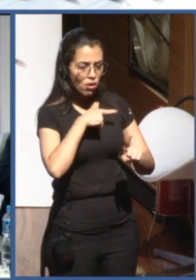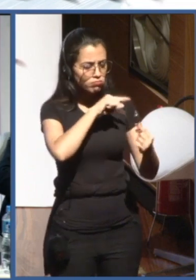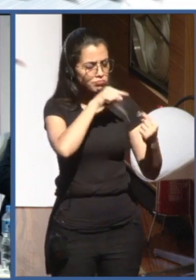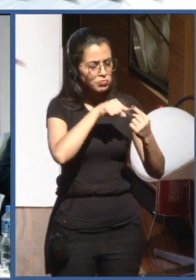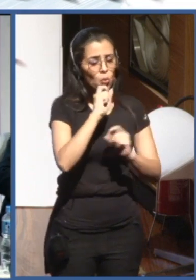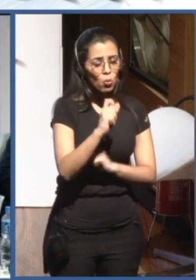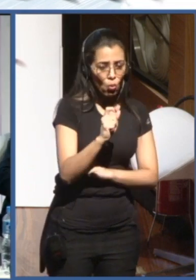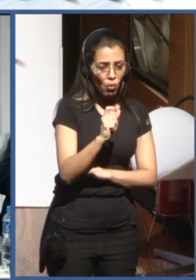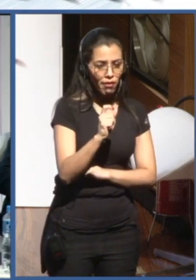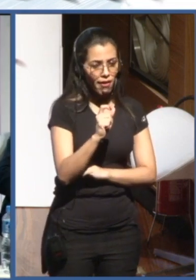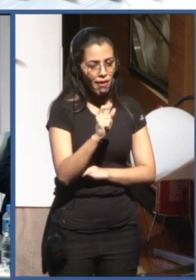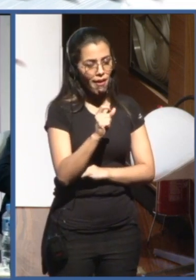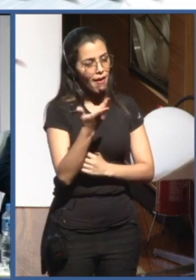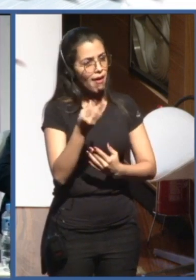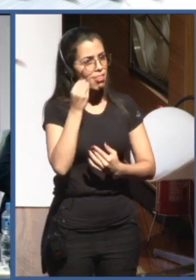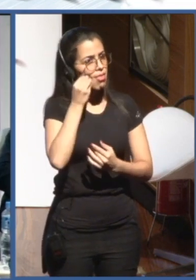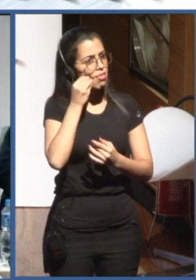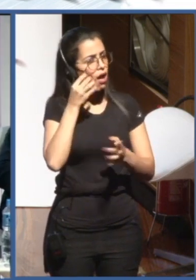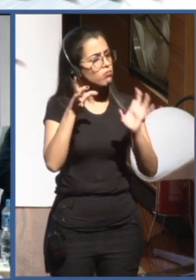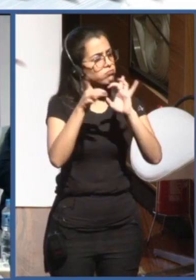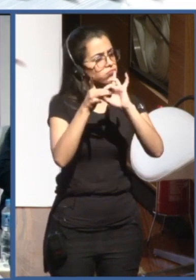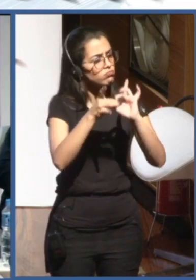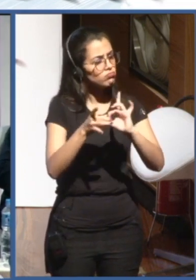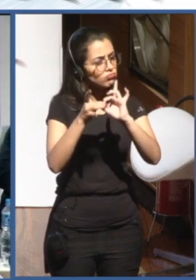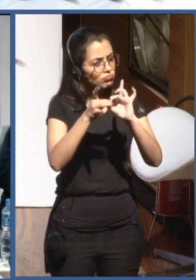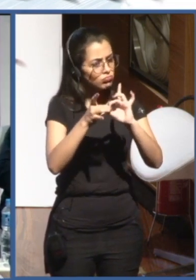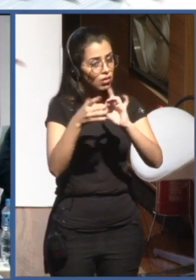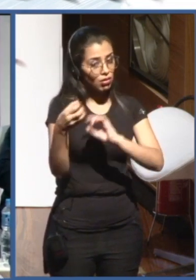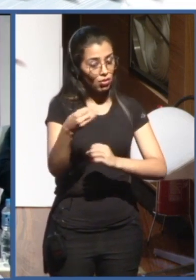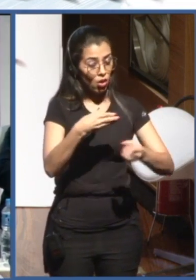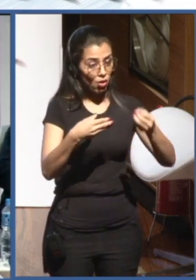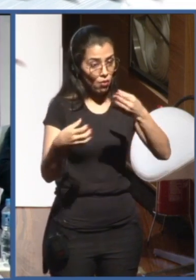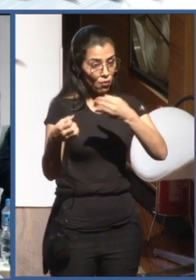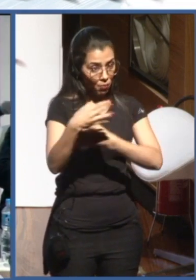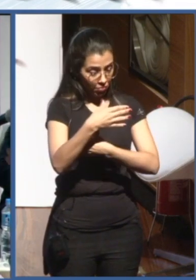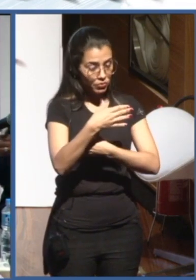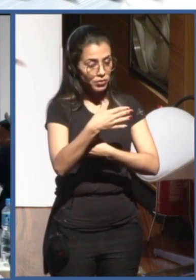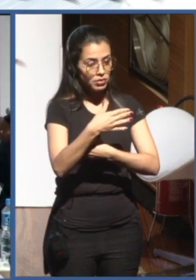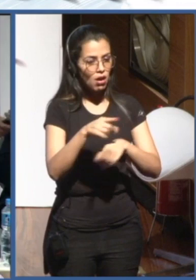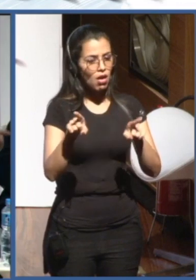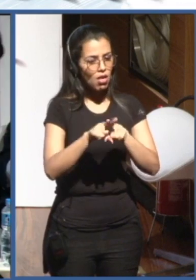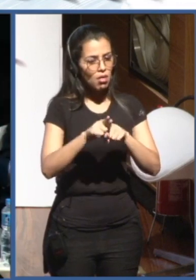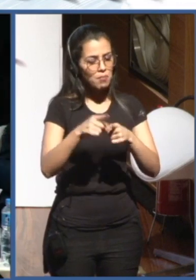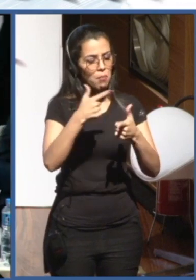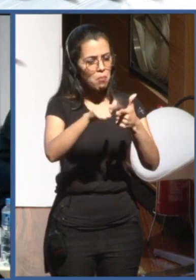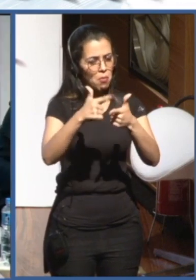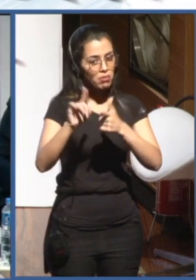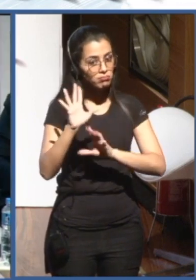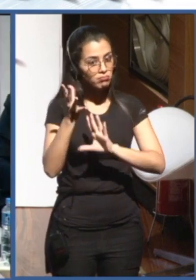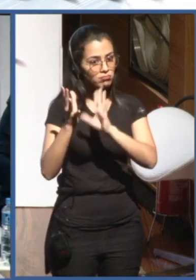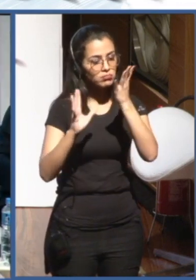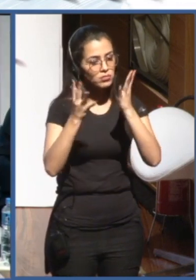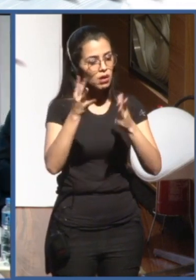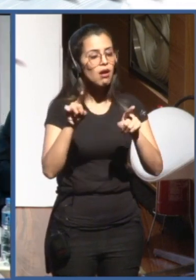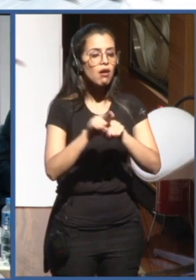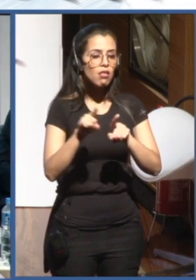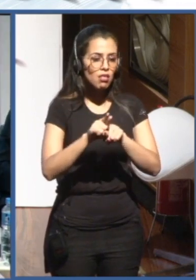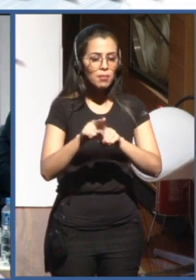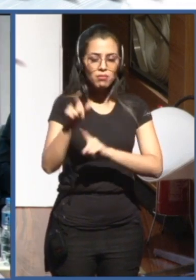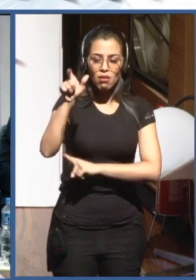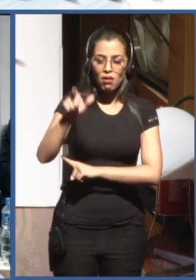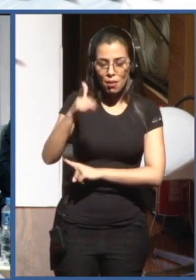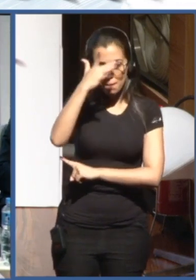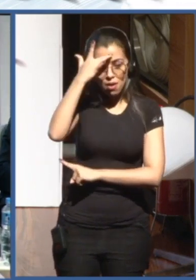to connect the innovators, the problem solvers, the experts, with the problem owners. You know, they may be policymakers, they may be civil